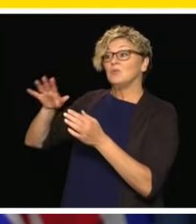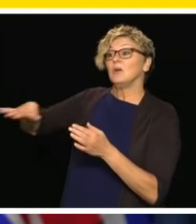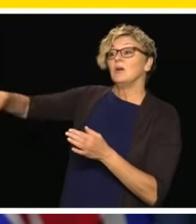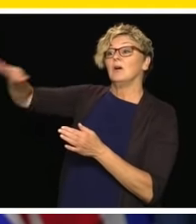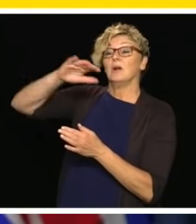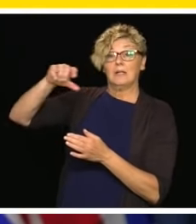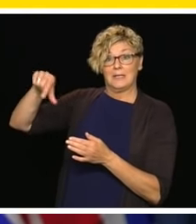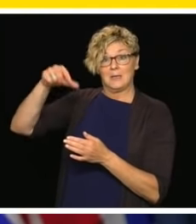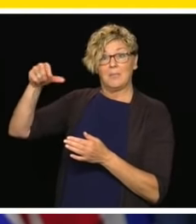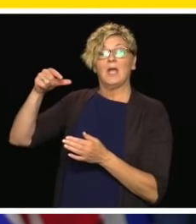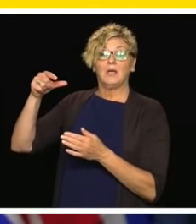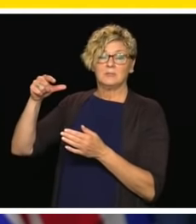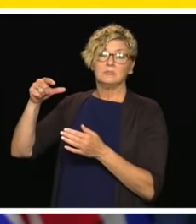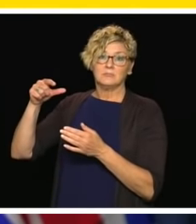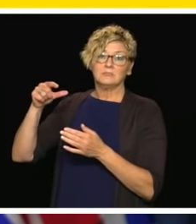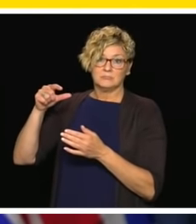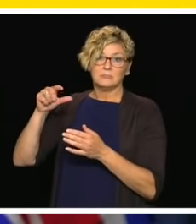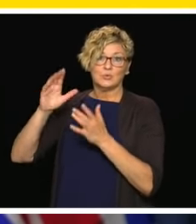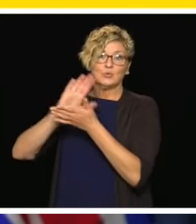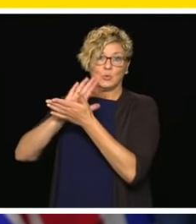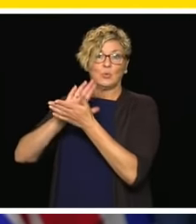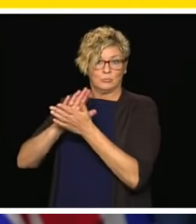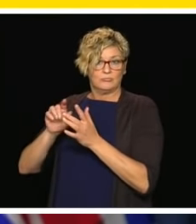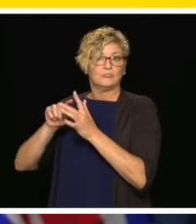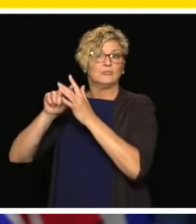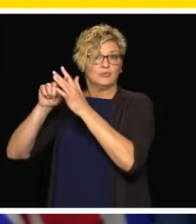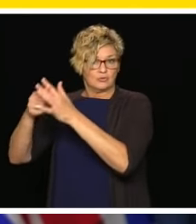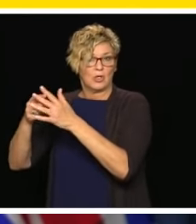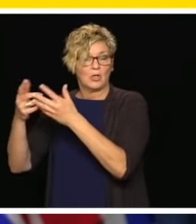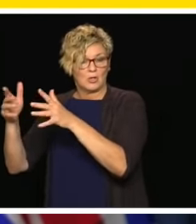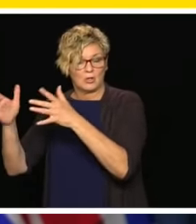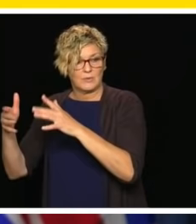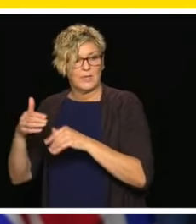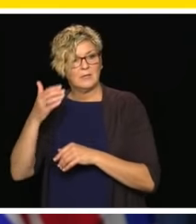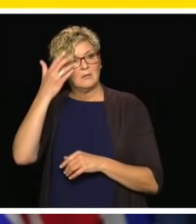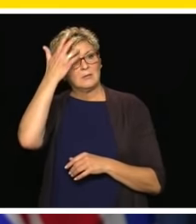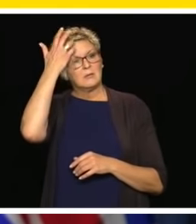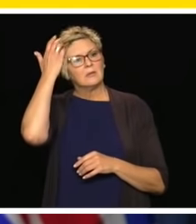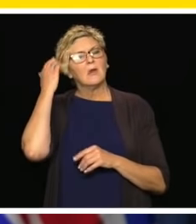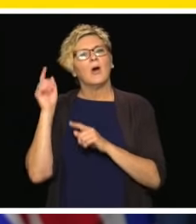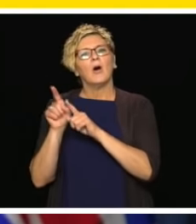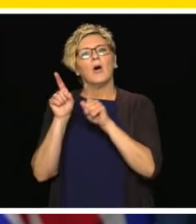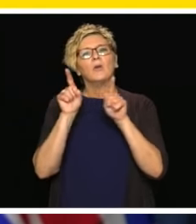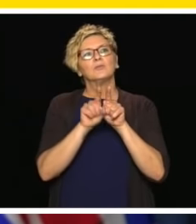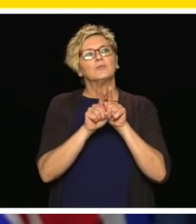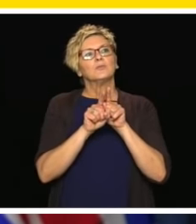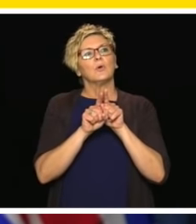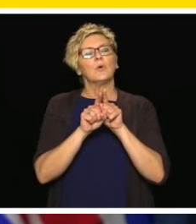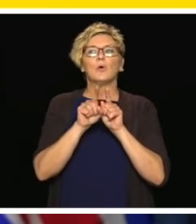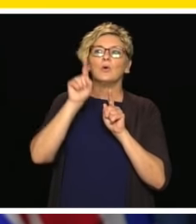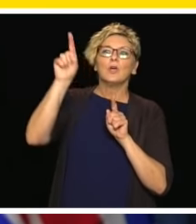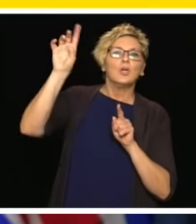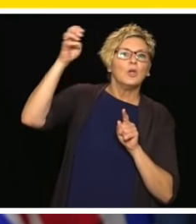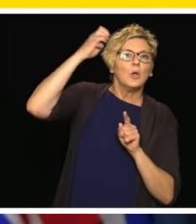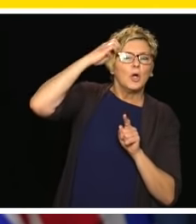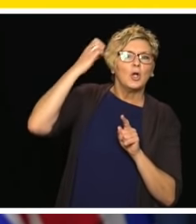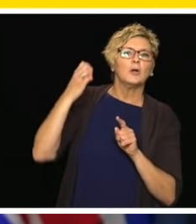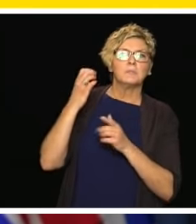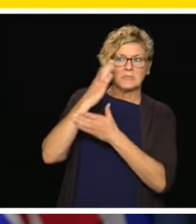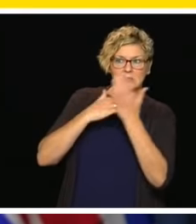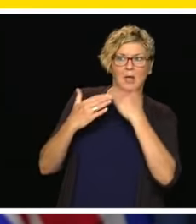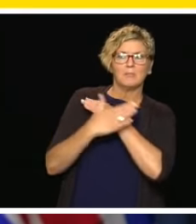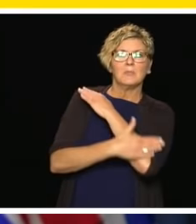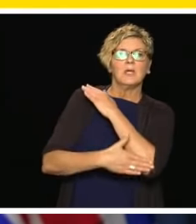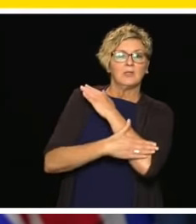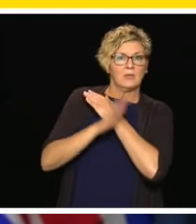There's a number of Western European and Northern European countries that have had classes return for